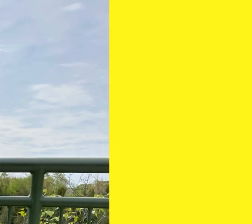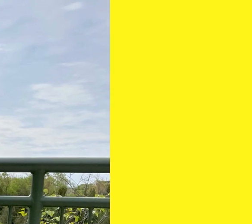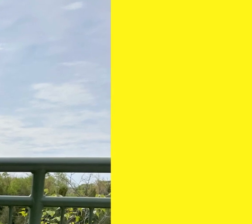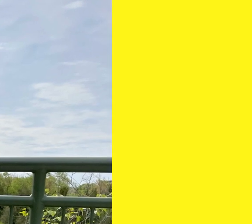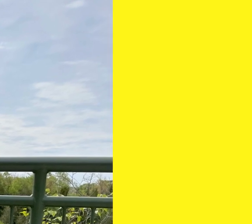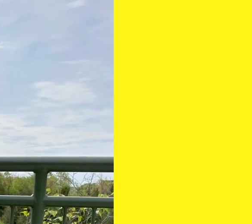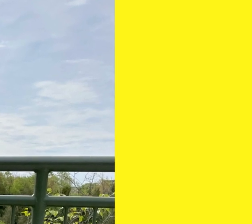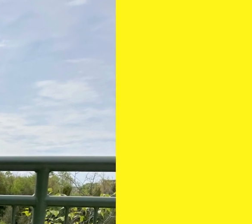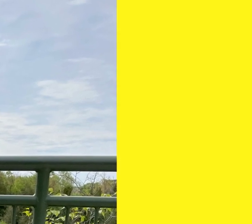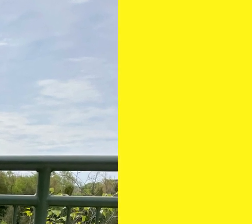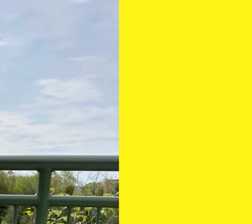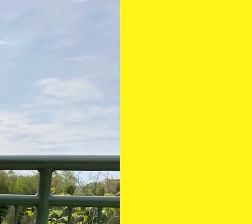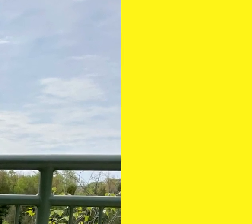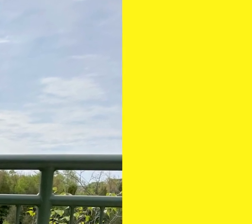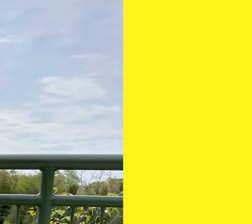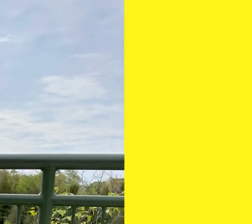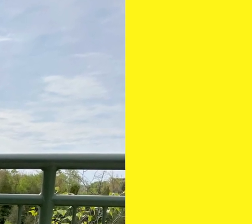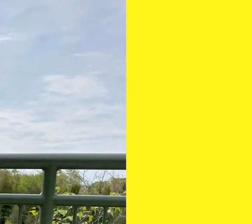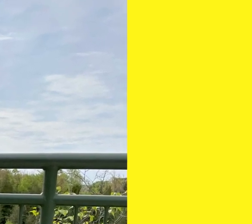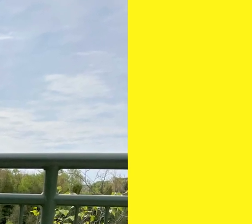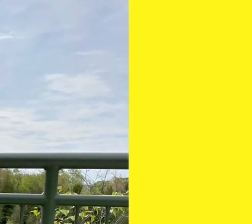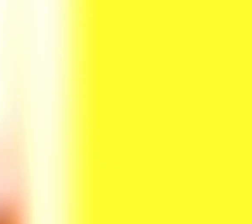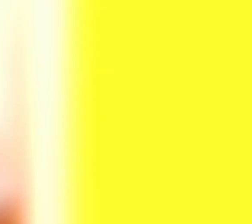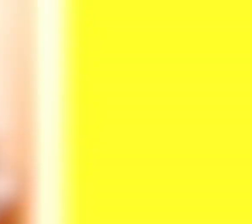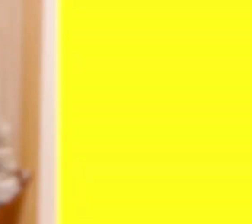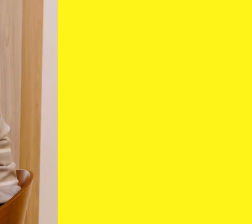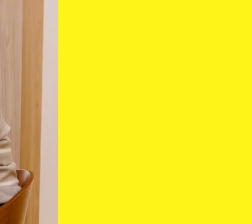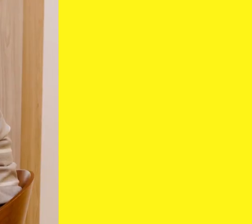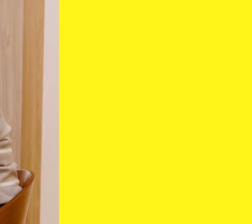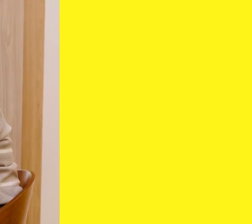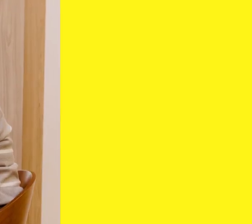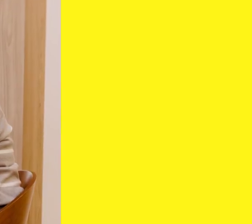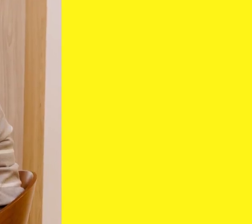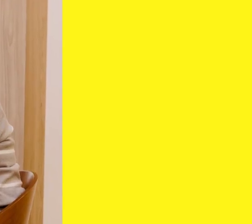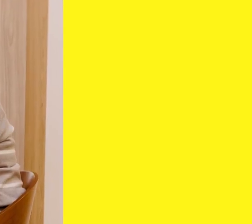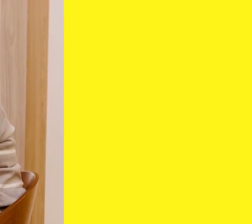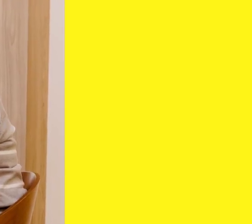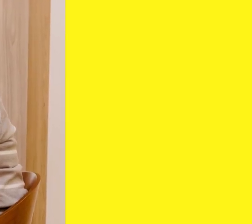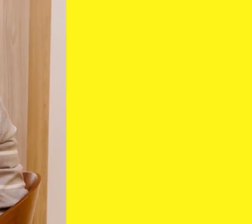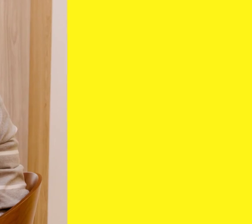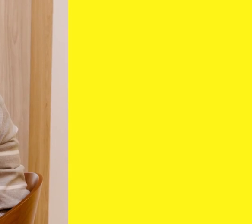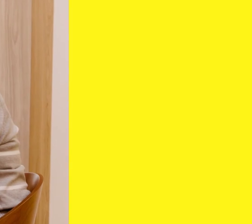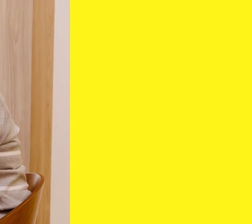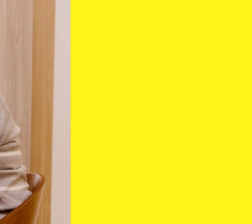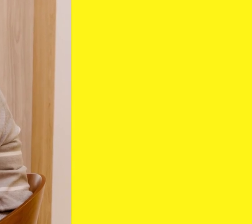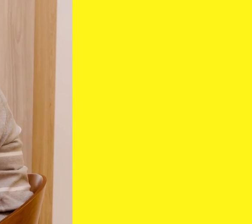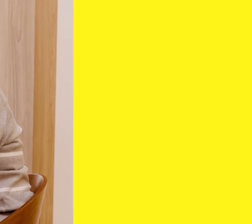A series of photos featuring smiling graduates with their guide dogs and buddy dogs.